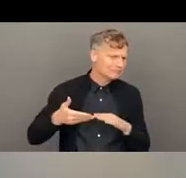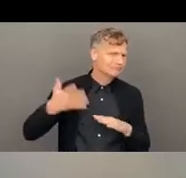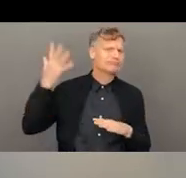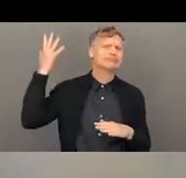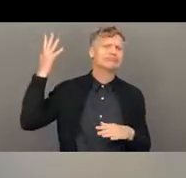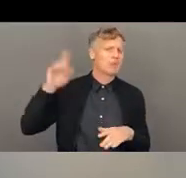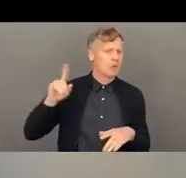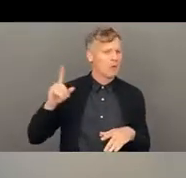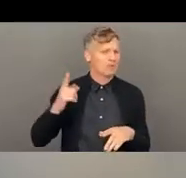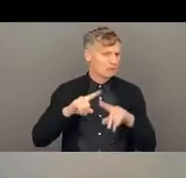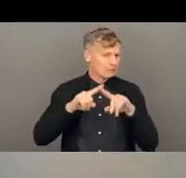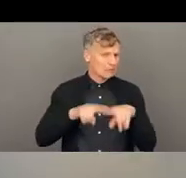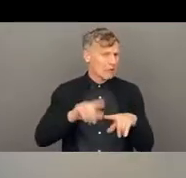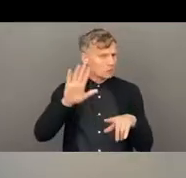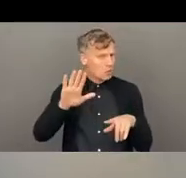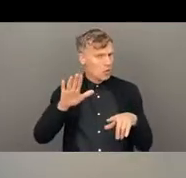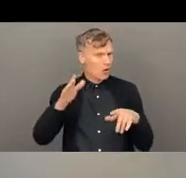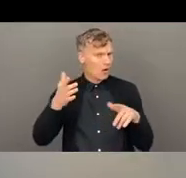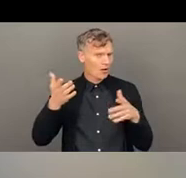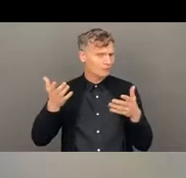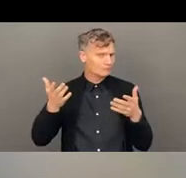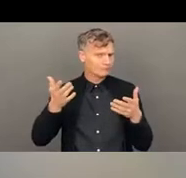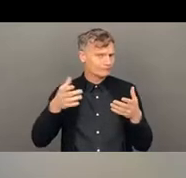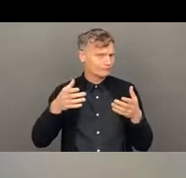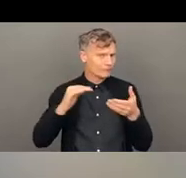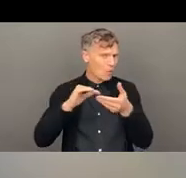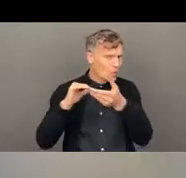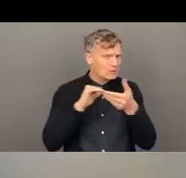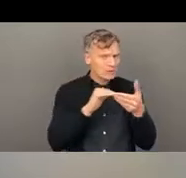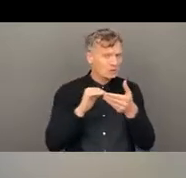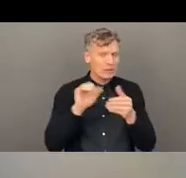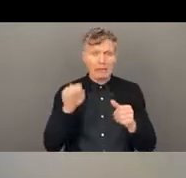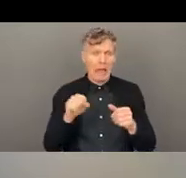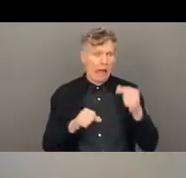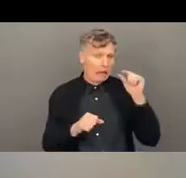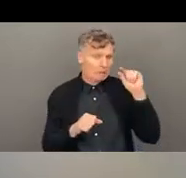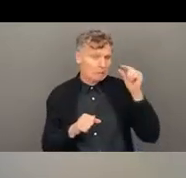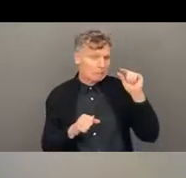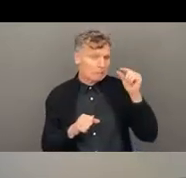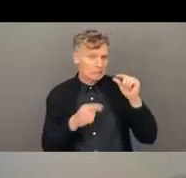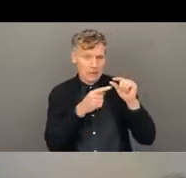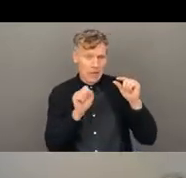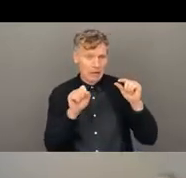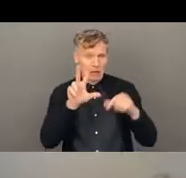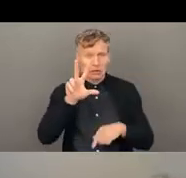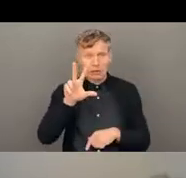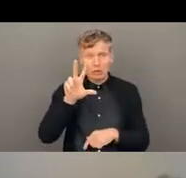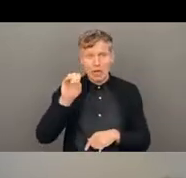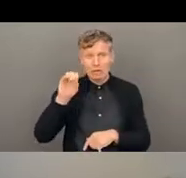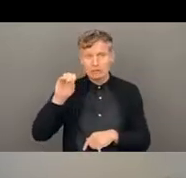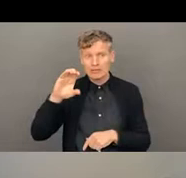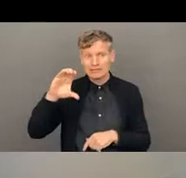depending on your total earnings in the year. So it could be from as little as 300 Swiss francs